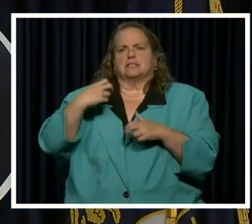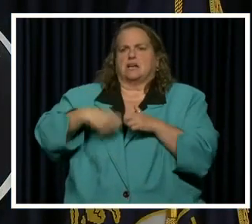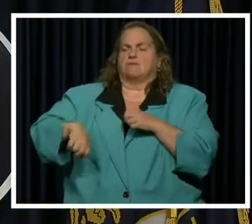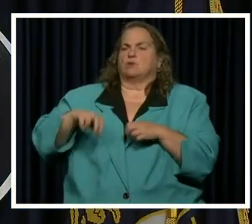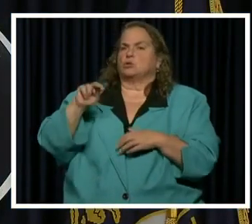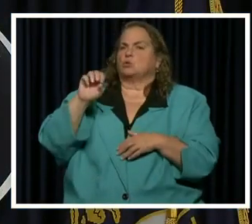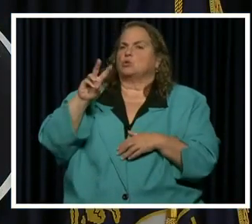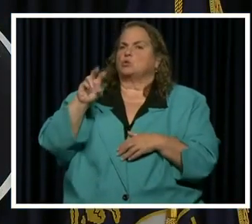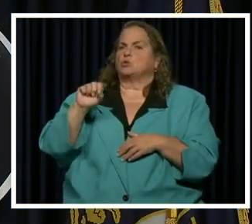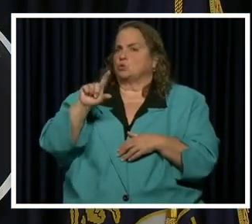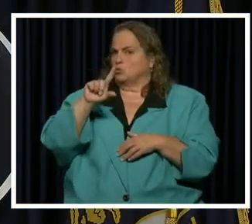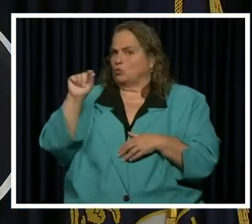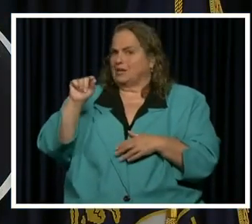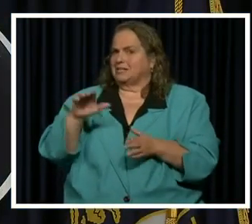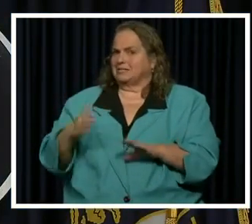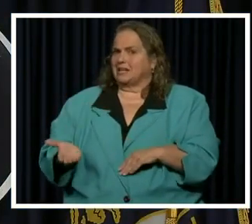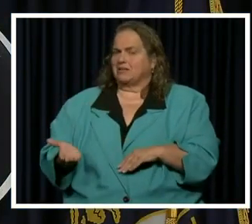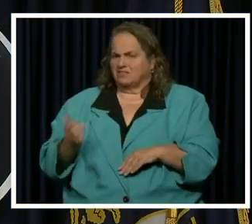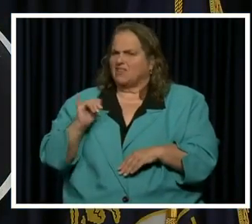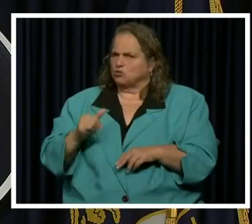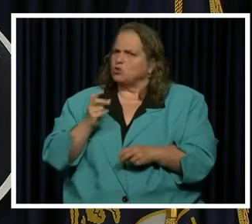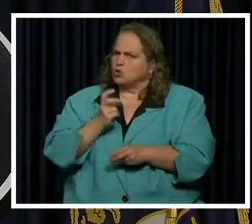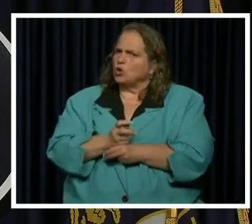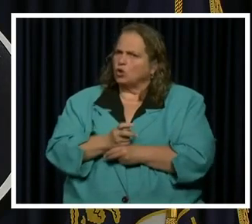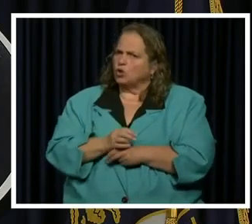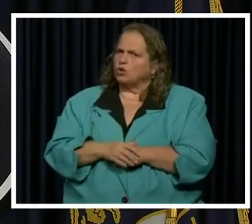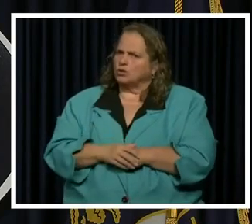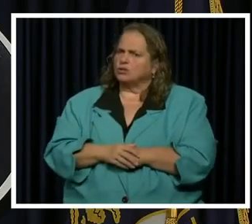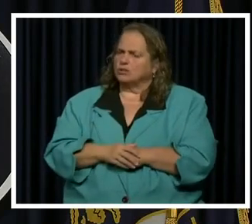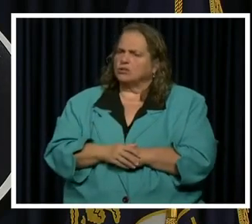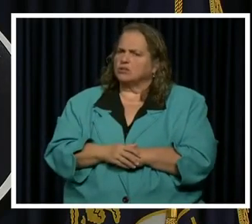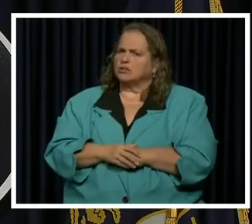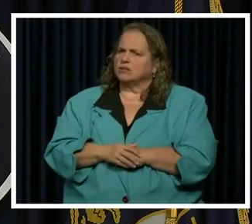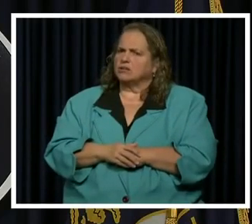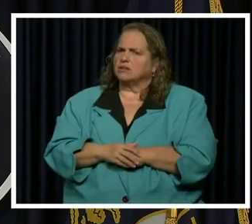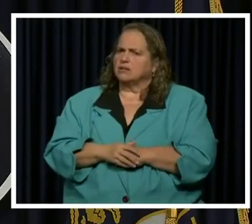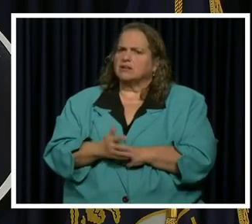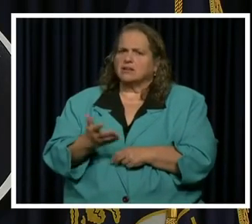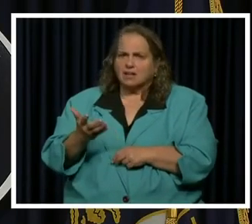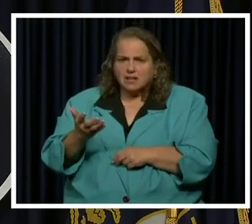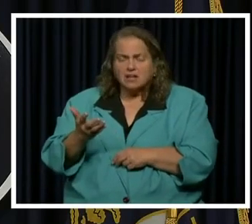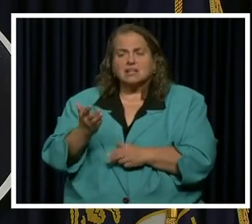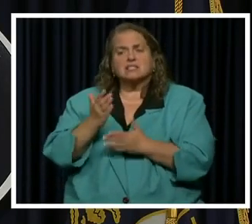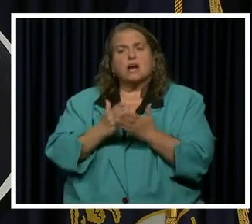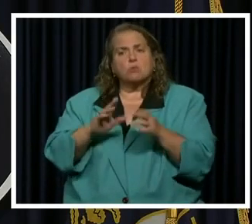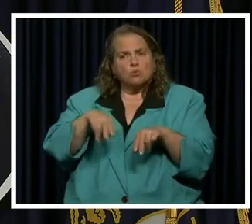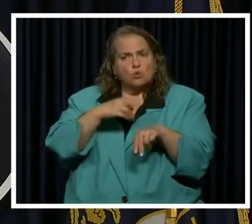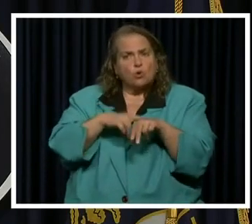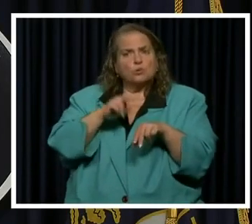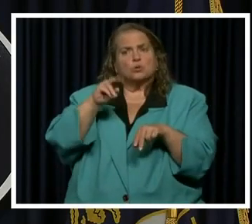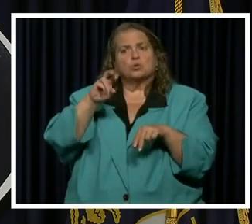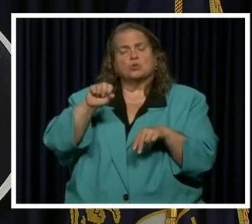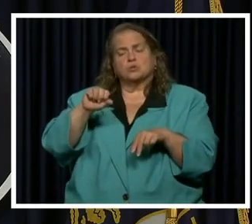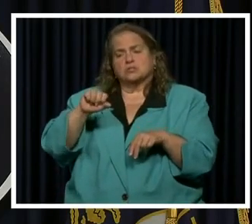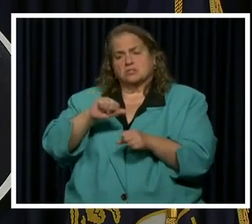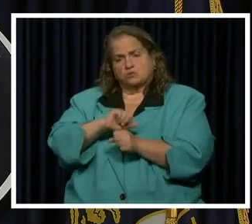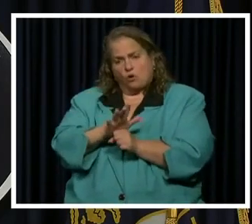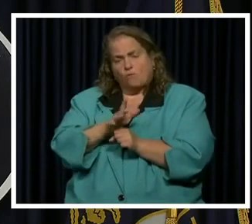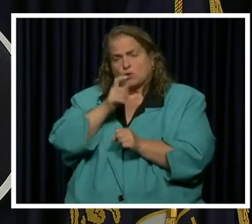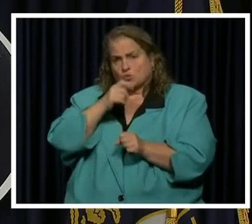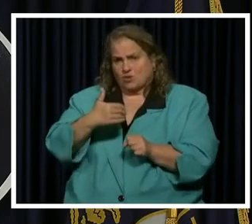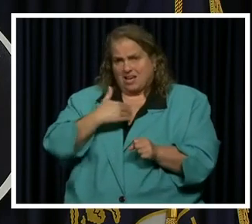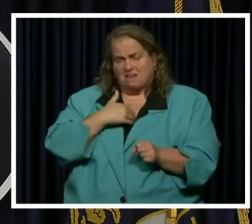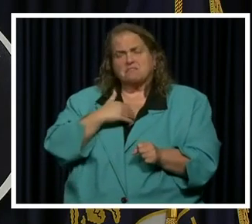20 deaths. That's hard. Um, some normal news, our number of cases where it's back down to